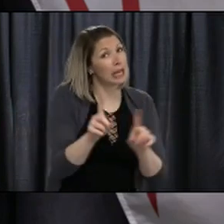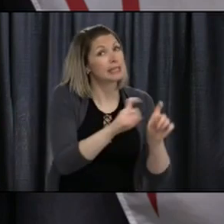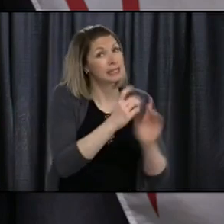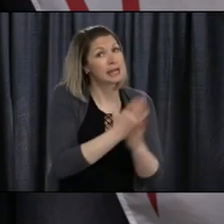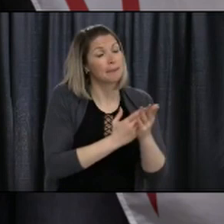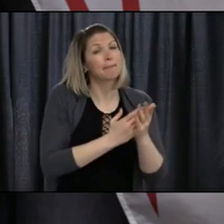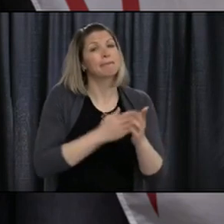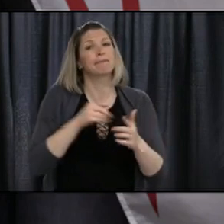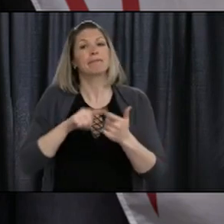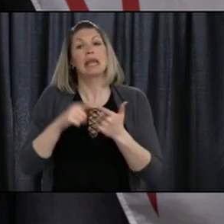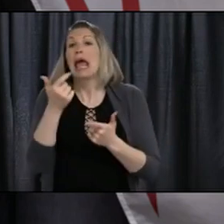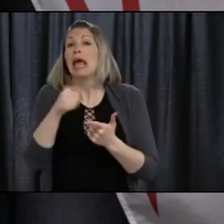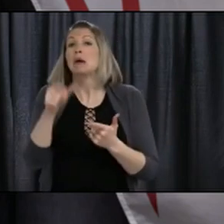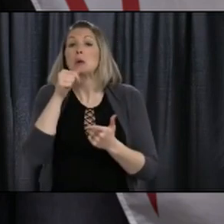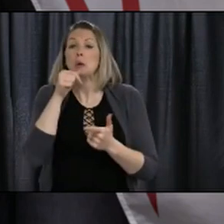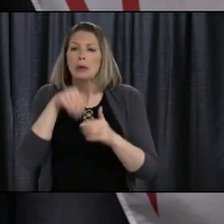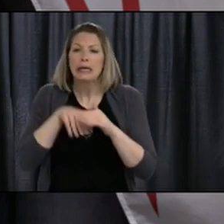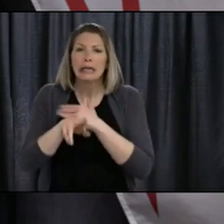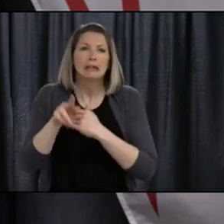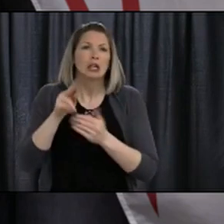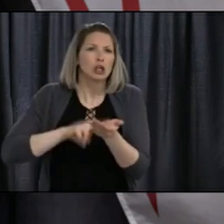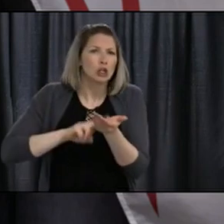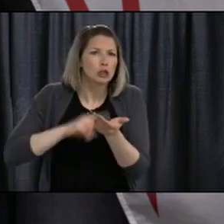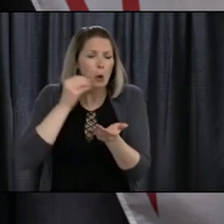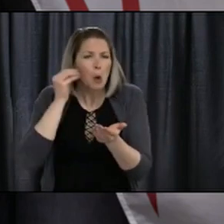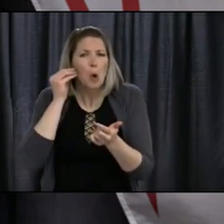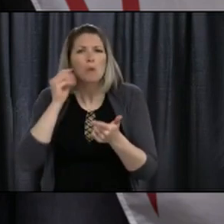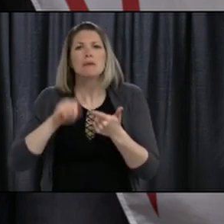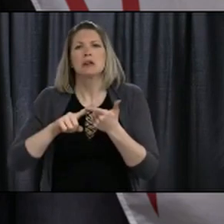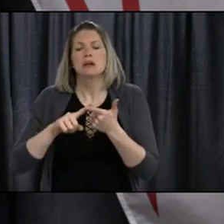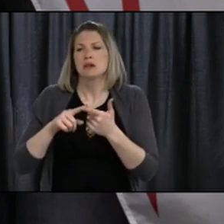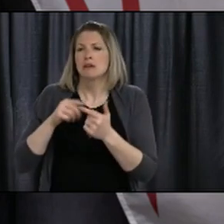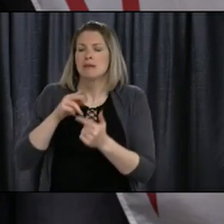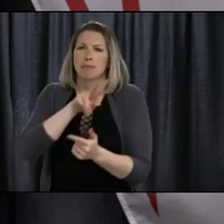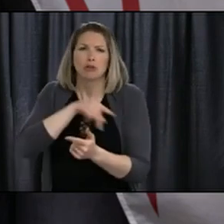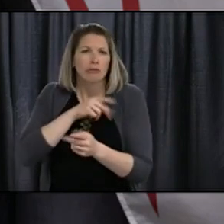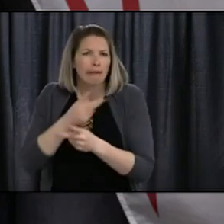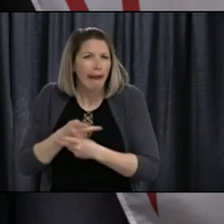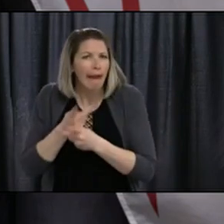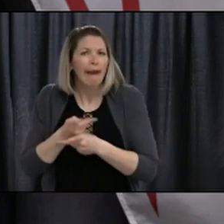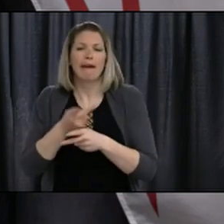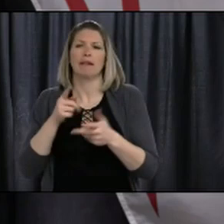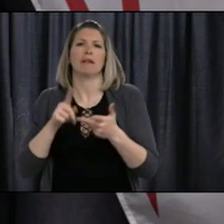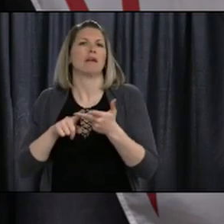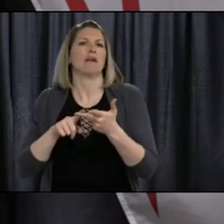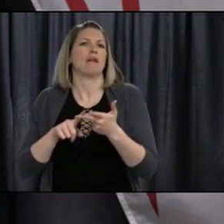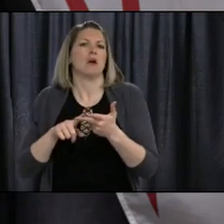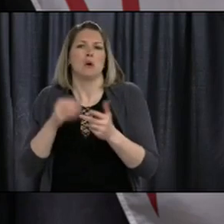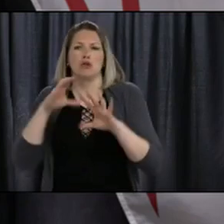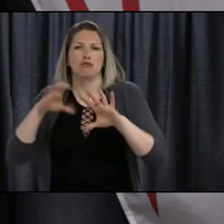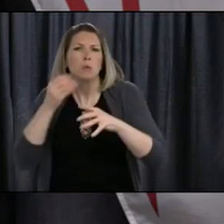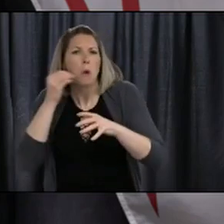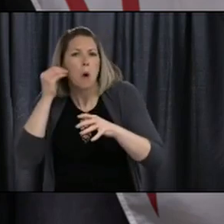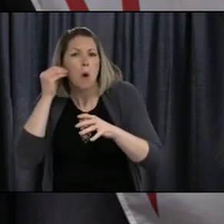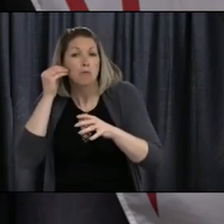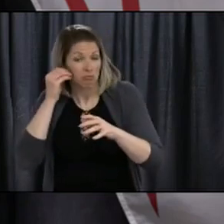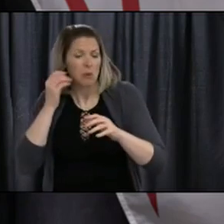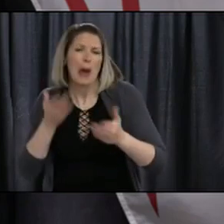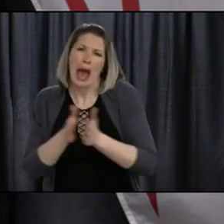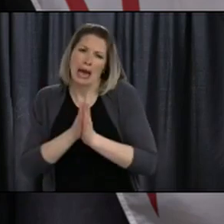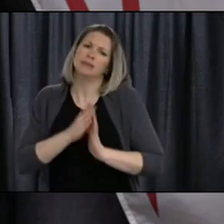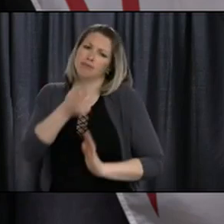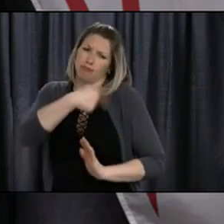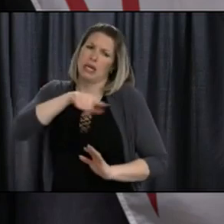or a personal care home, an assisted living facility, that they be tested before they go into those areas. We're testing asymptomatic